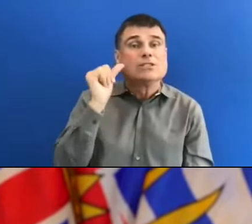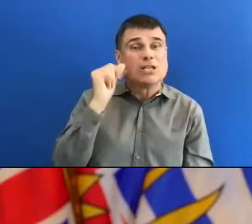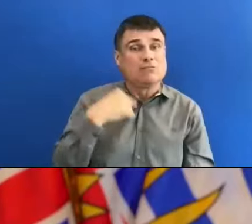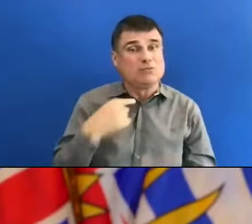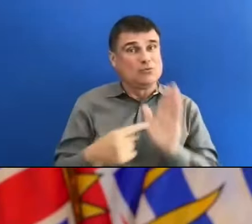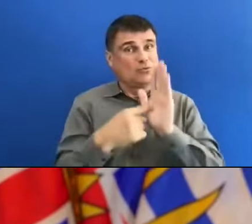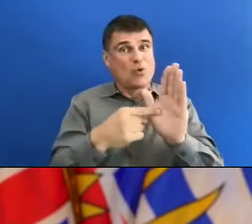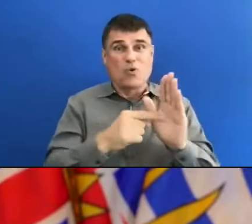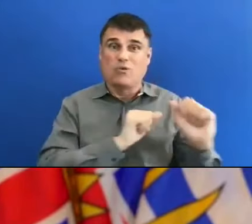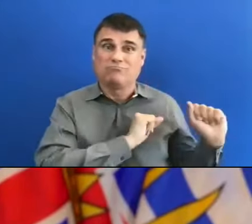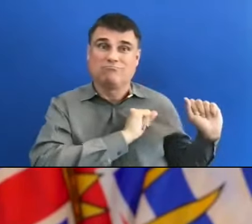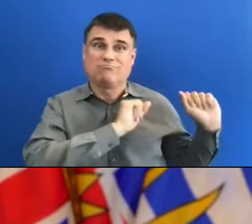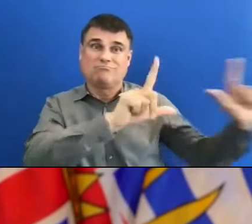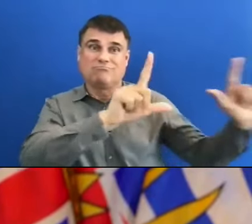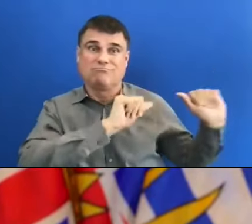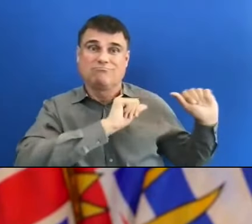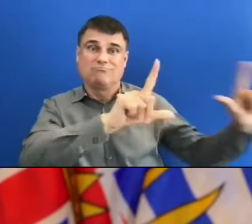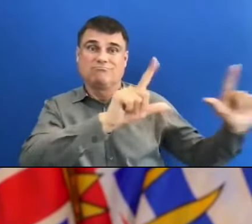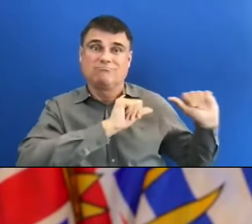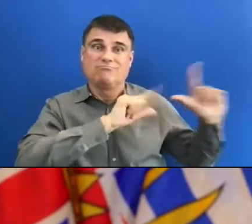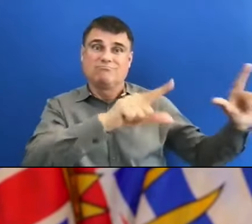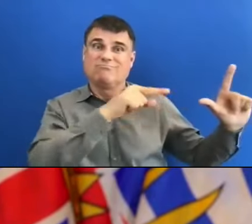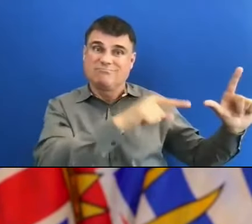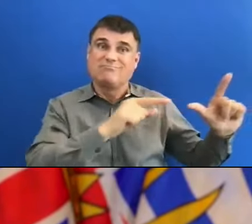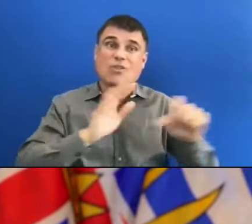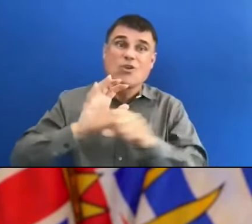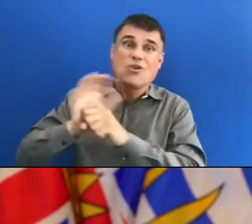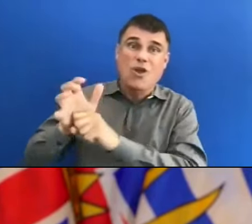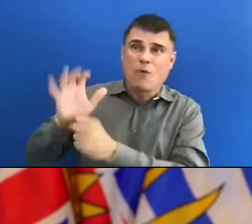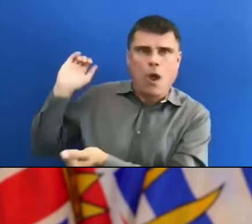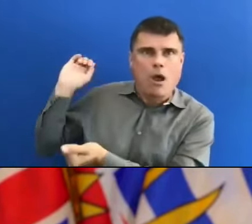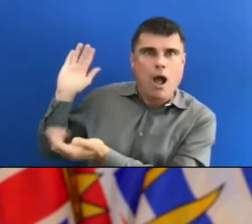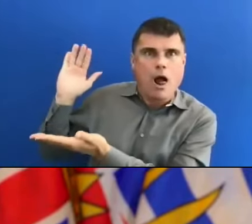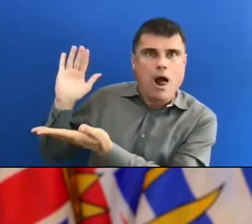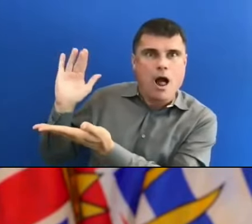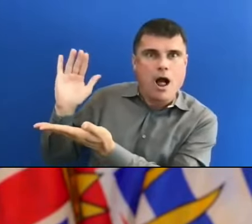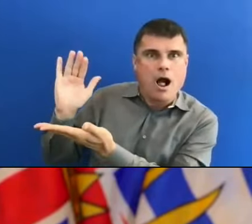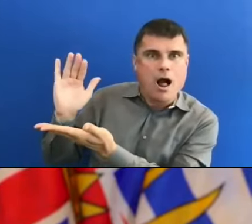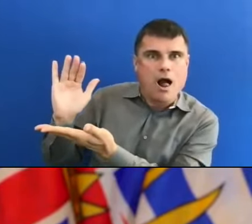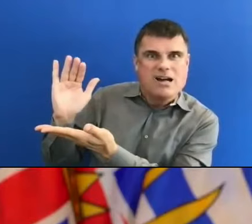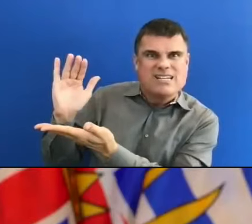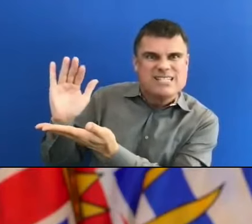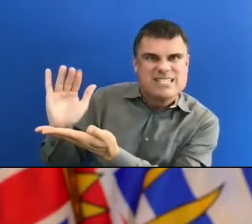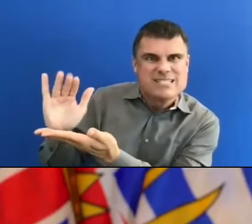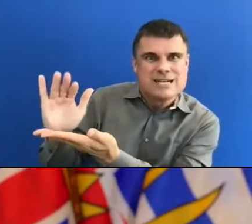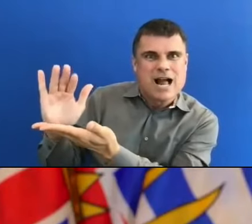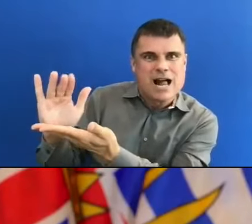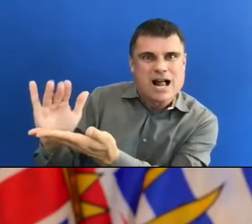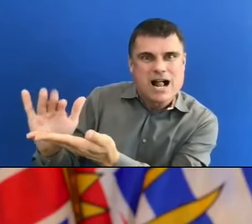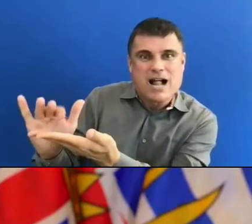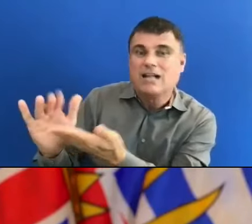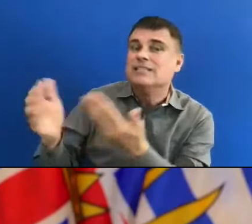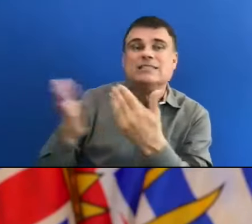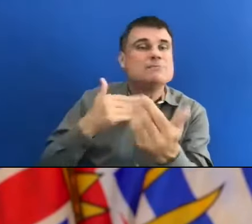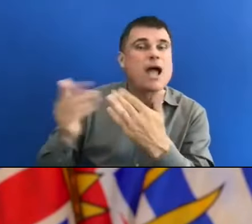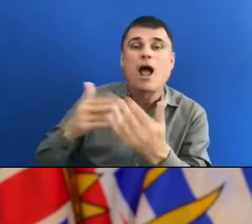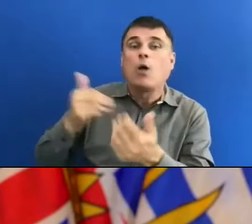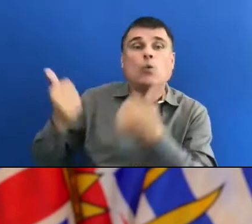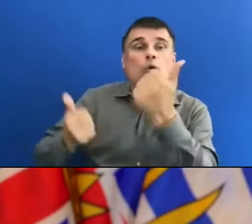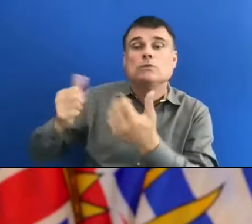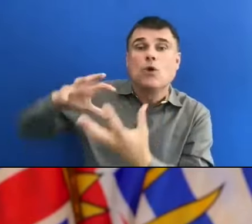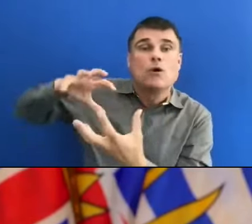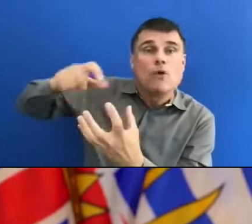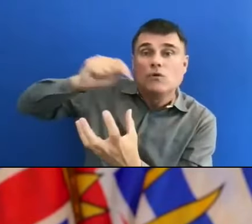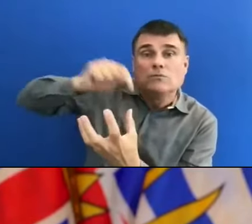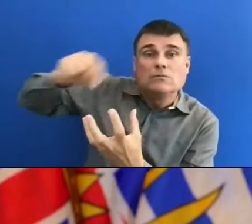no matter what strain of the virus people are infected with. And that's because we're taking those measures to stop transmission and